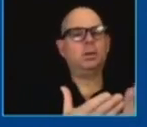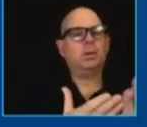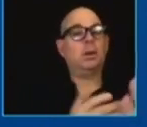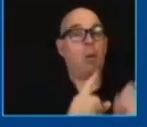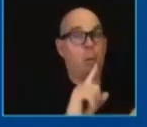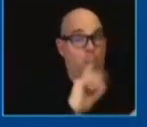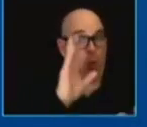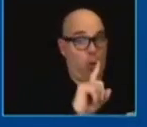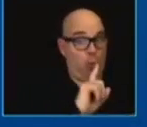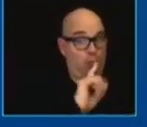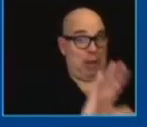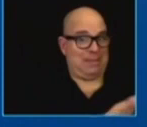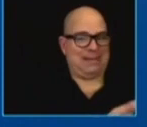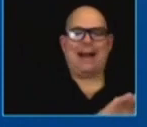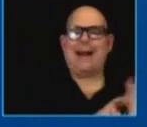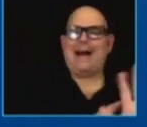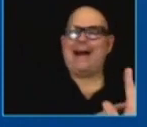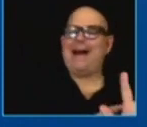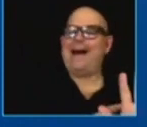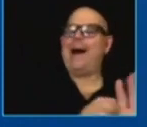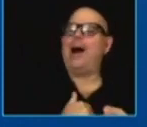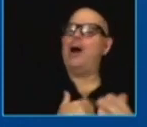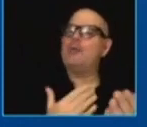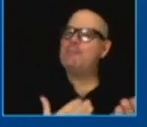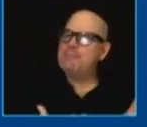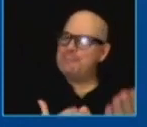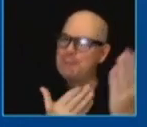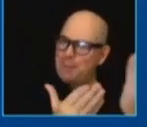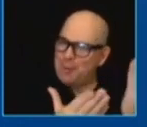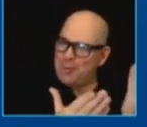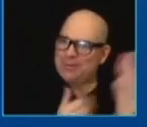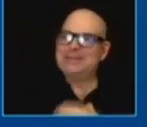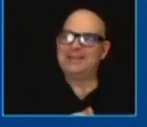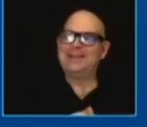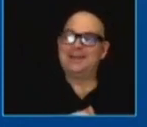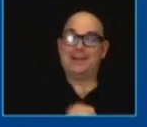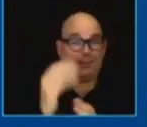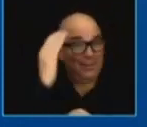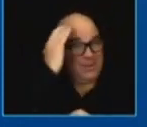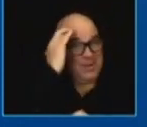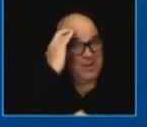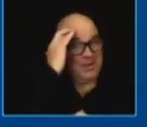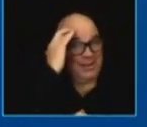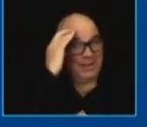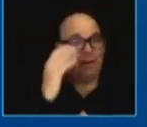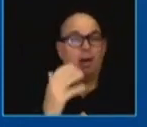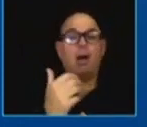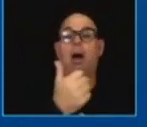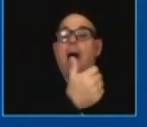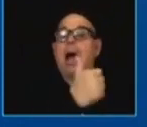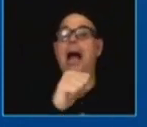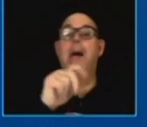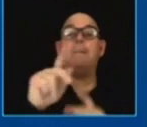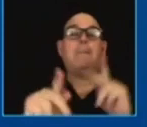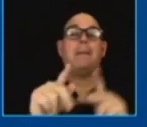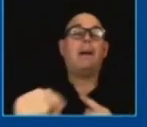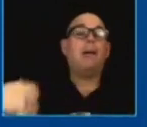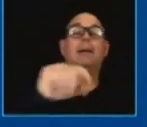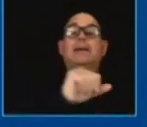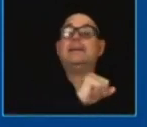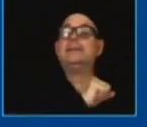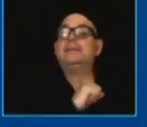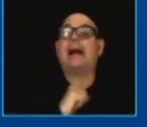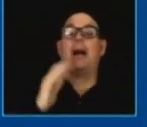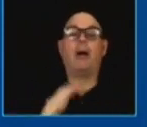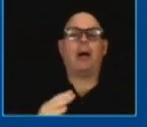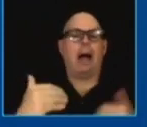i you know we have basically 50 presidents in the united states senate any one person can be a make a big difference in the outcome of